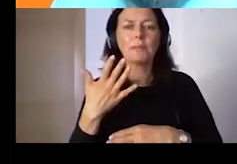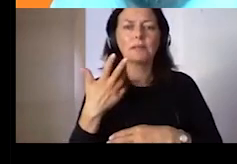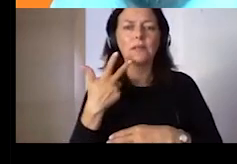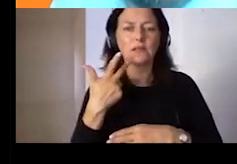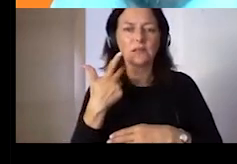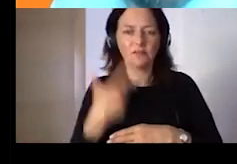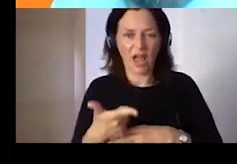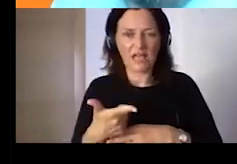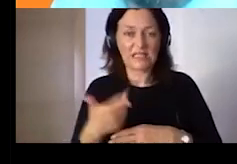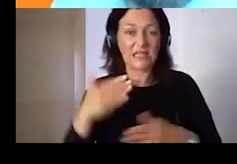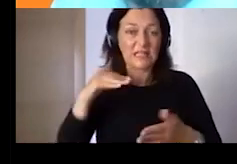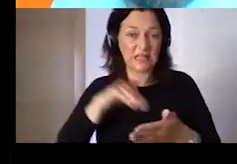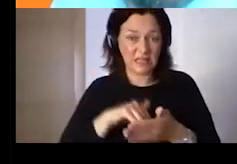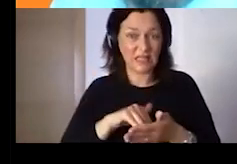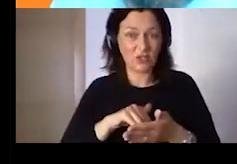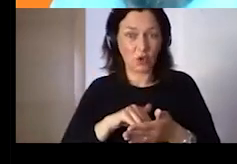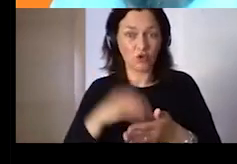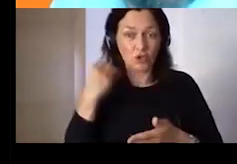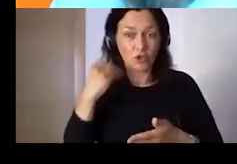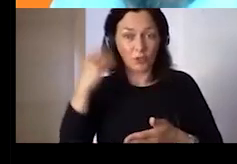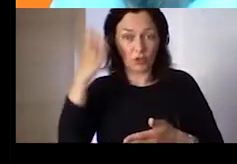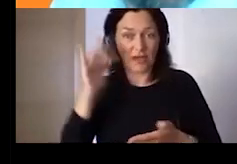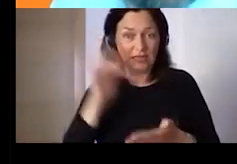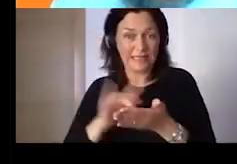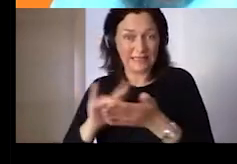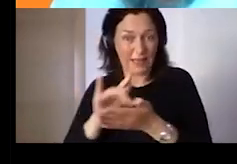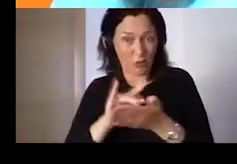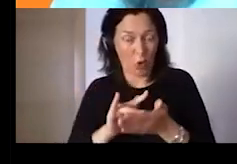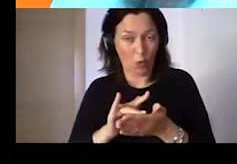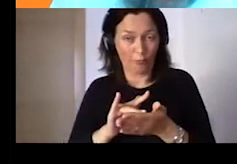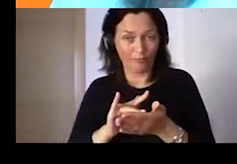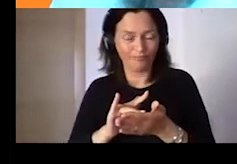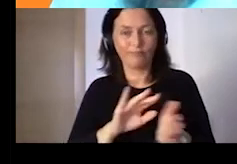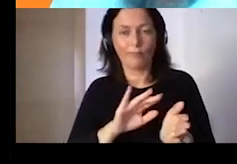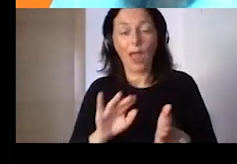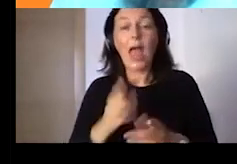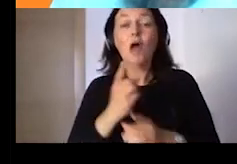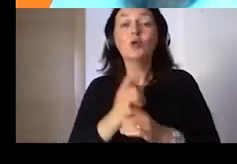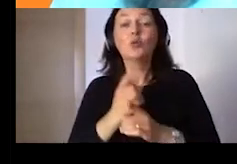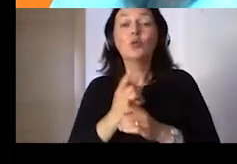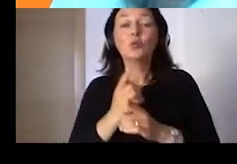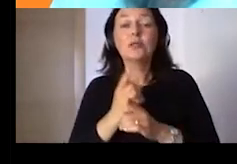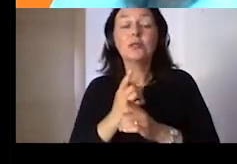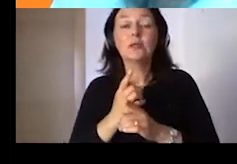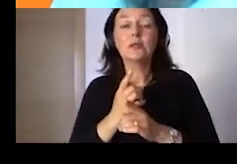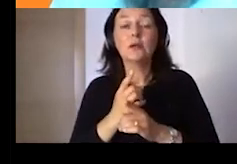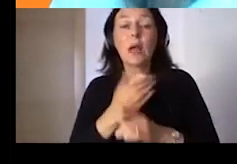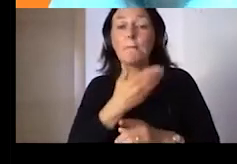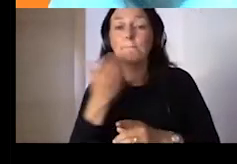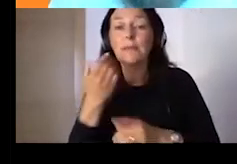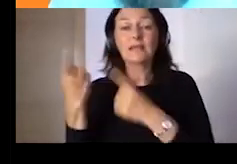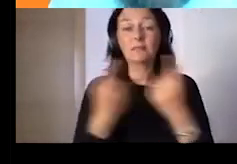personal situation, affect and impact a lot on the level of digital skills.